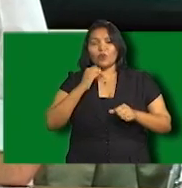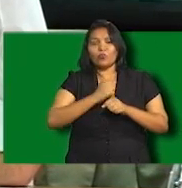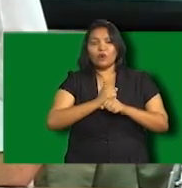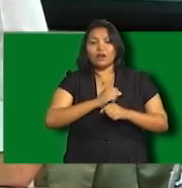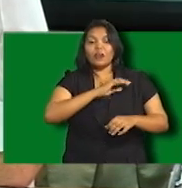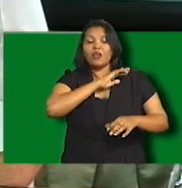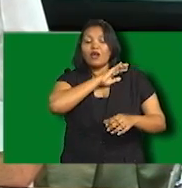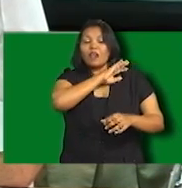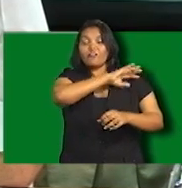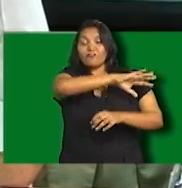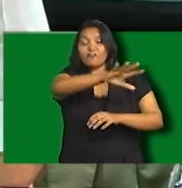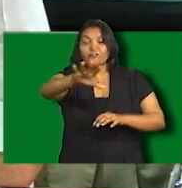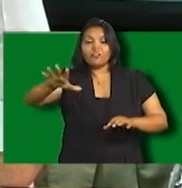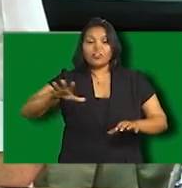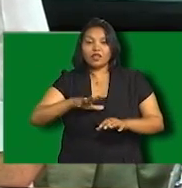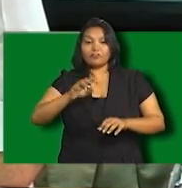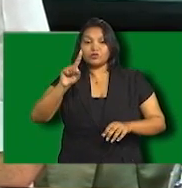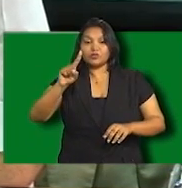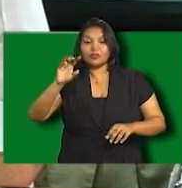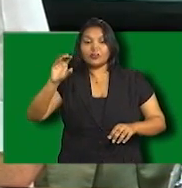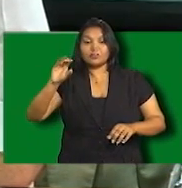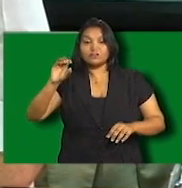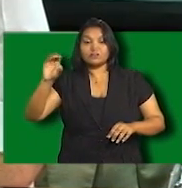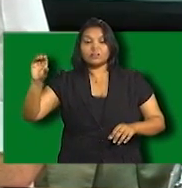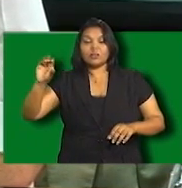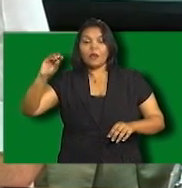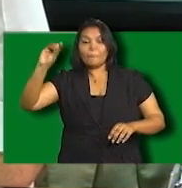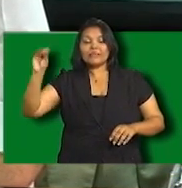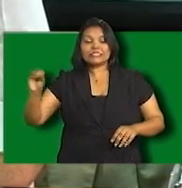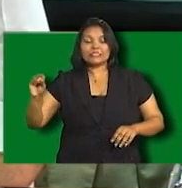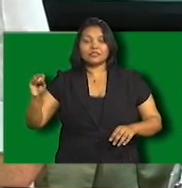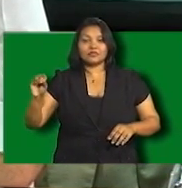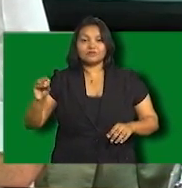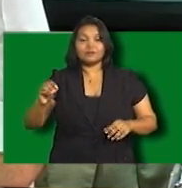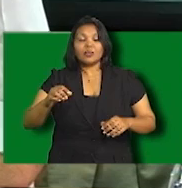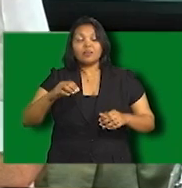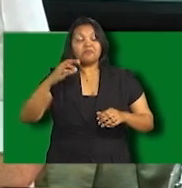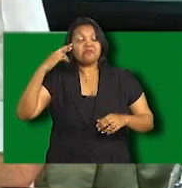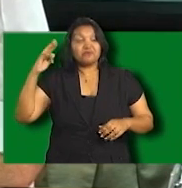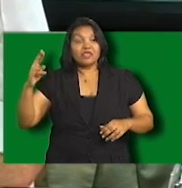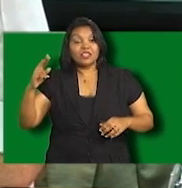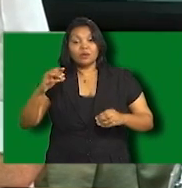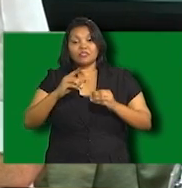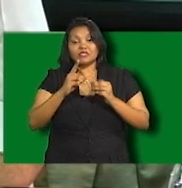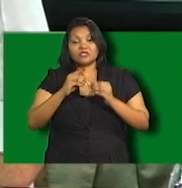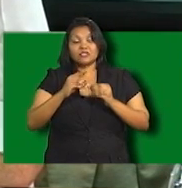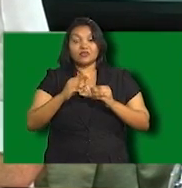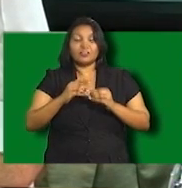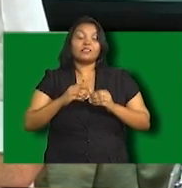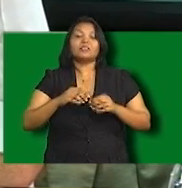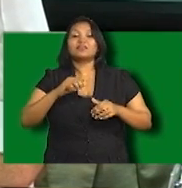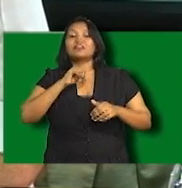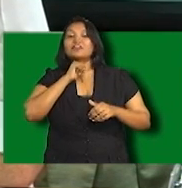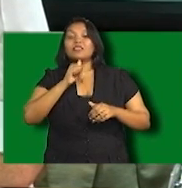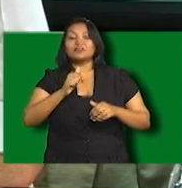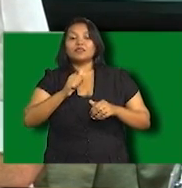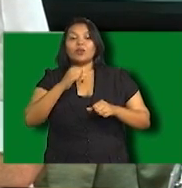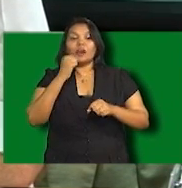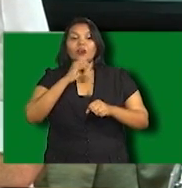And one of the laws of nature is that radio signals, be the analogue or digital, or anything you like,